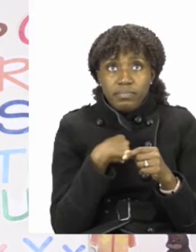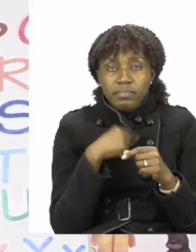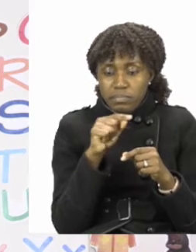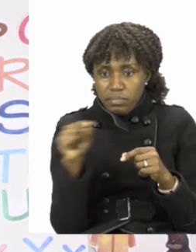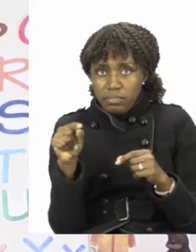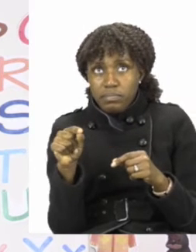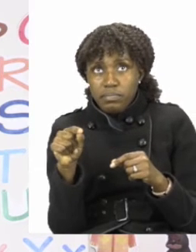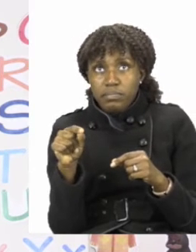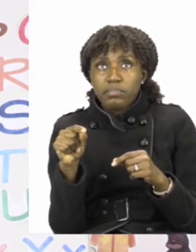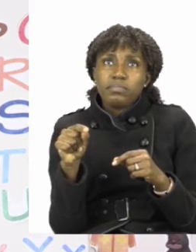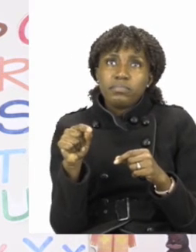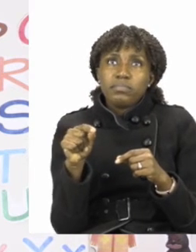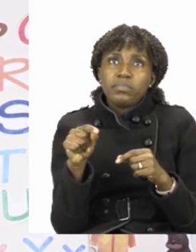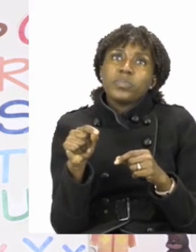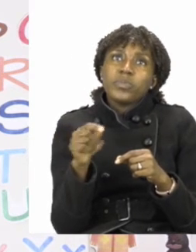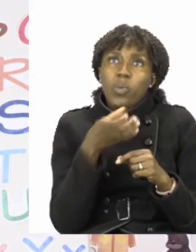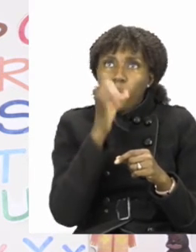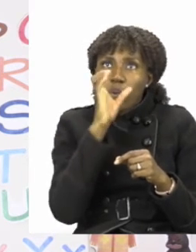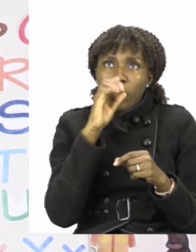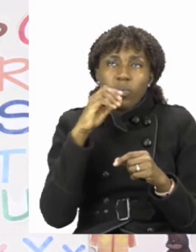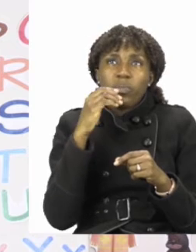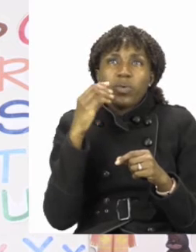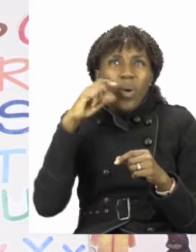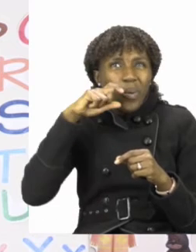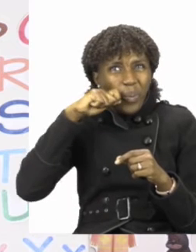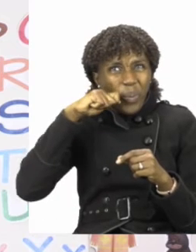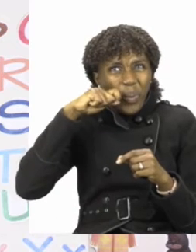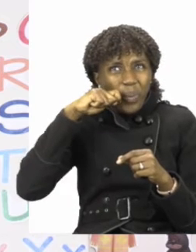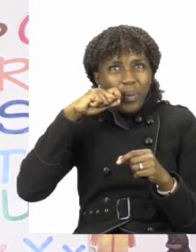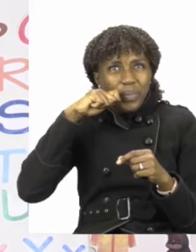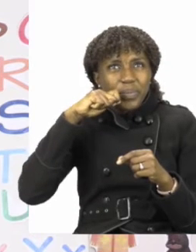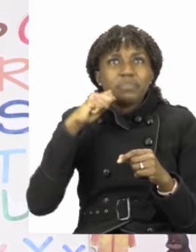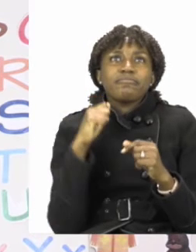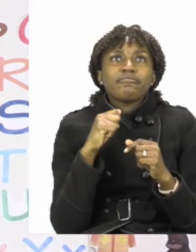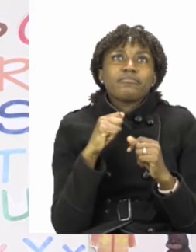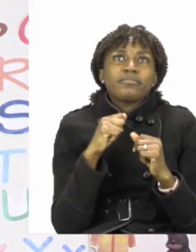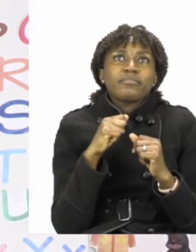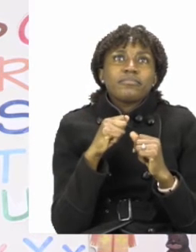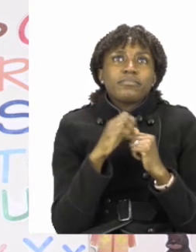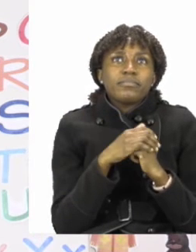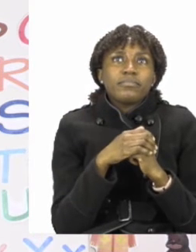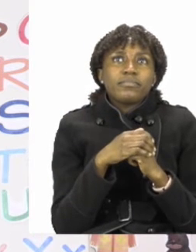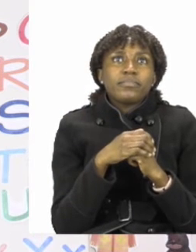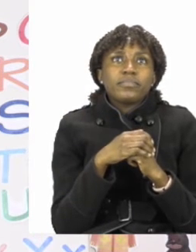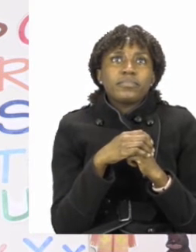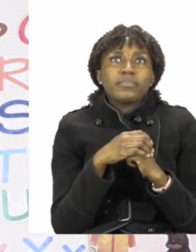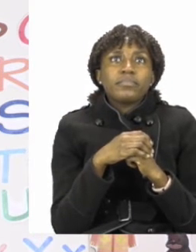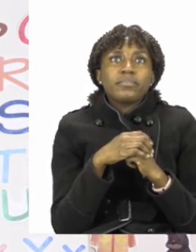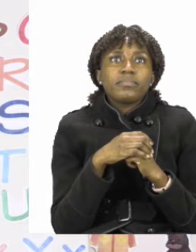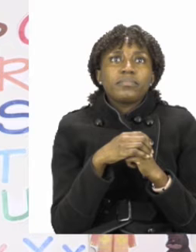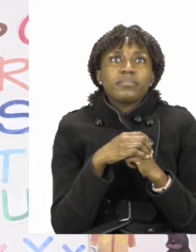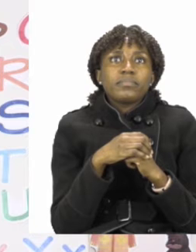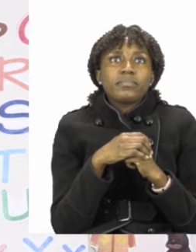dash lemonade on the porch. Now we want to find out for the